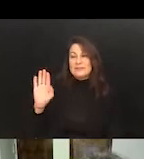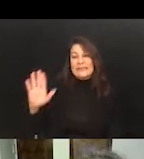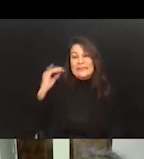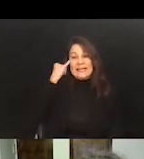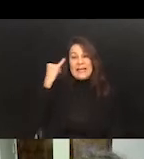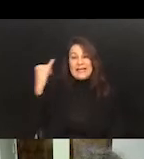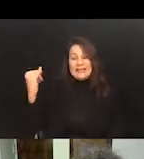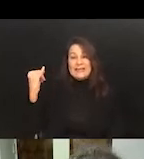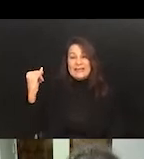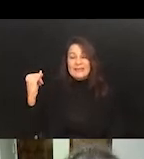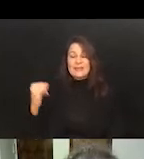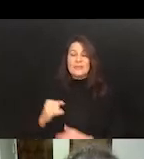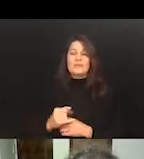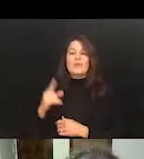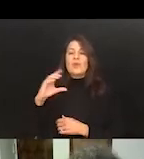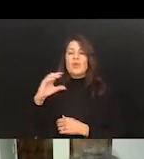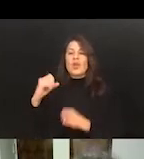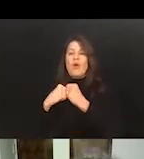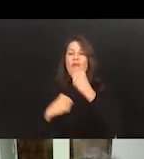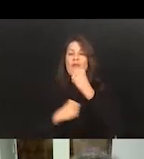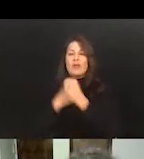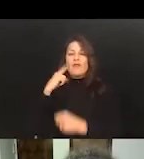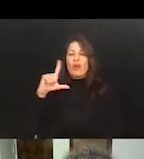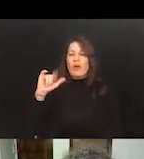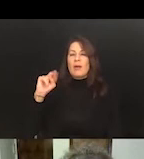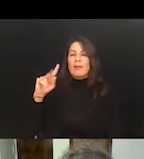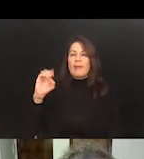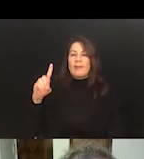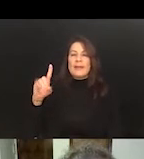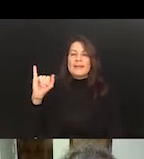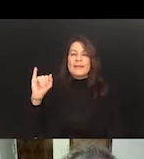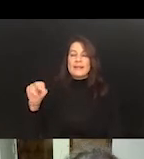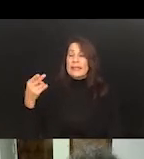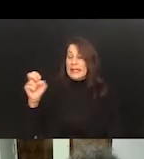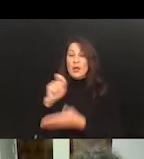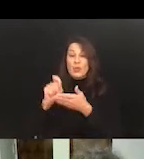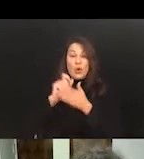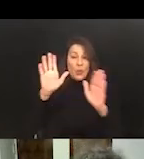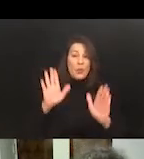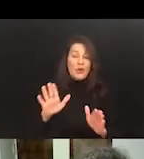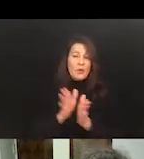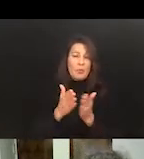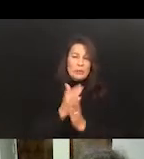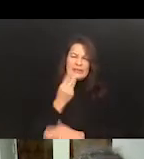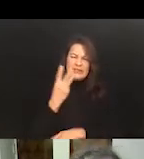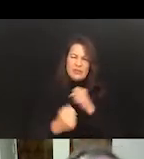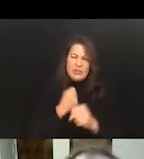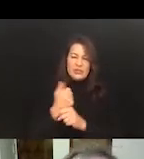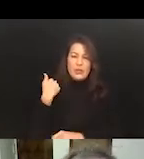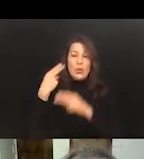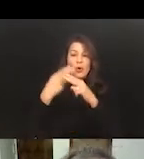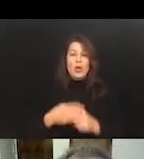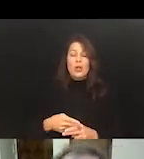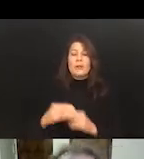Partners and one of the co-founders of LinkedIn. And he wrote a wonderful book several years ago called The